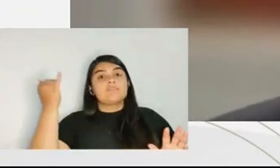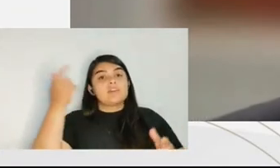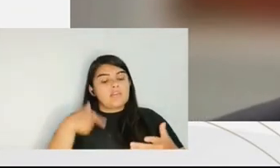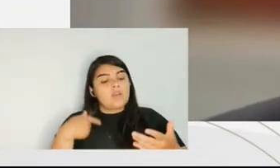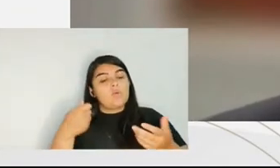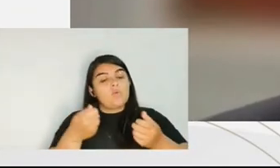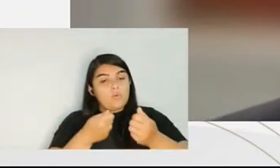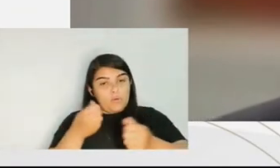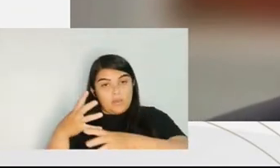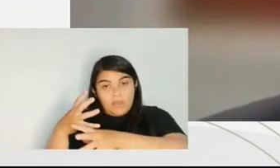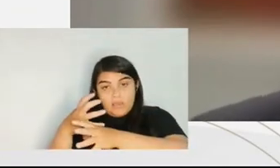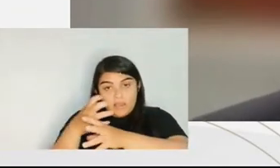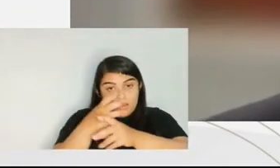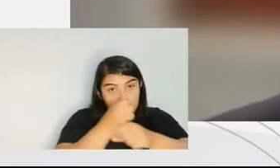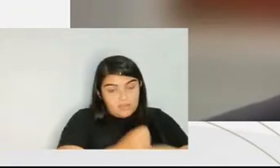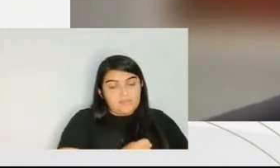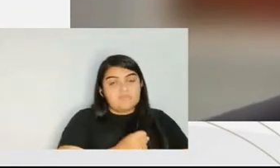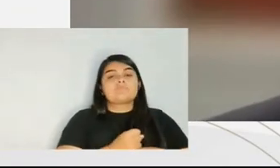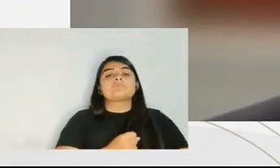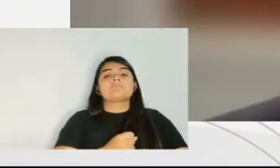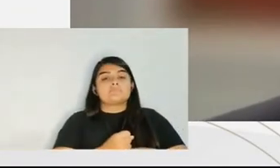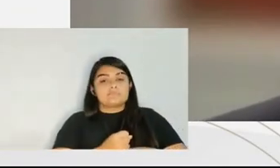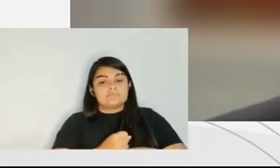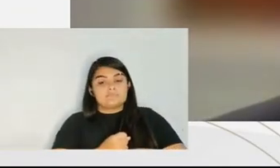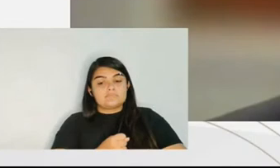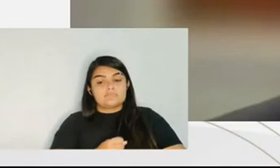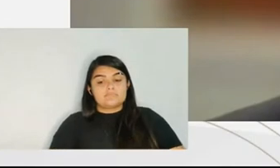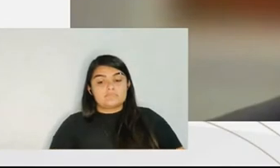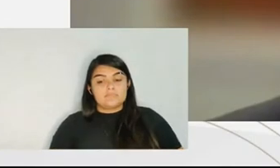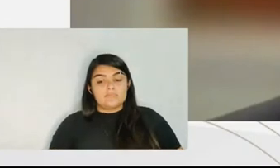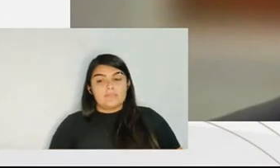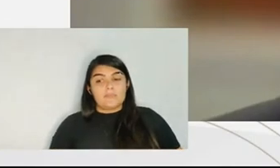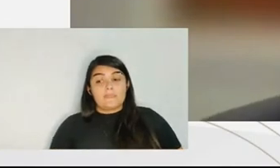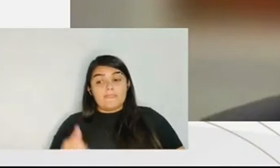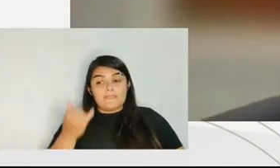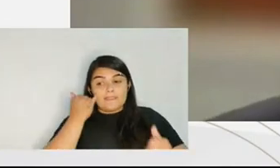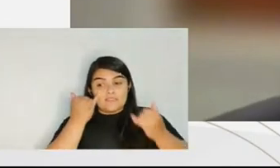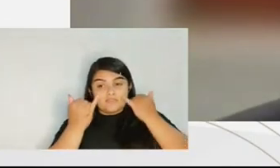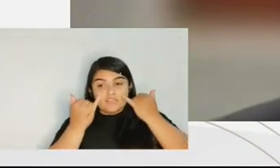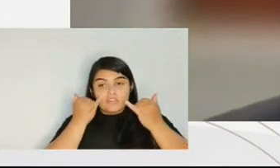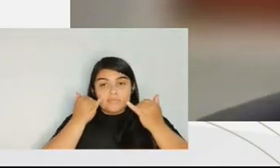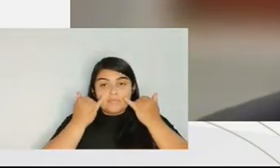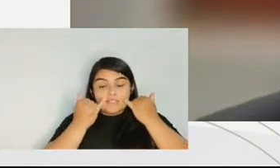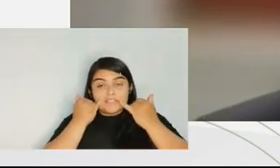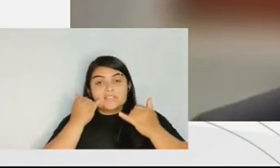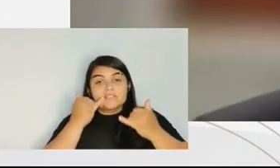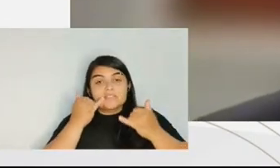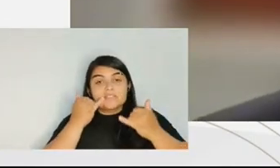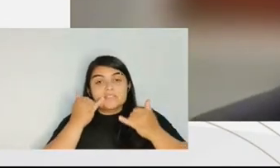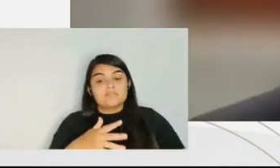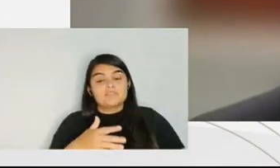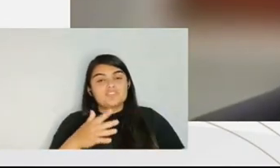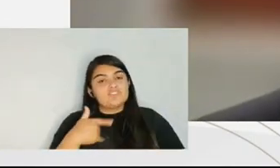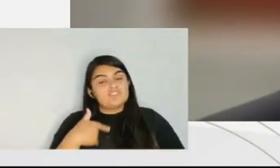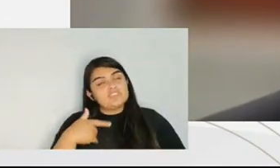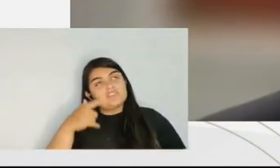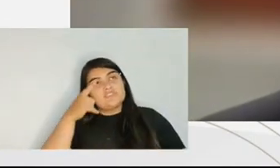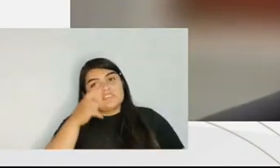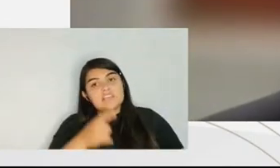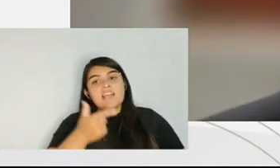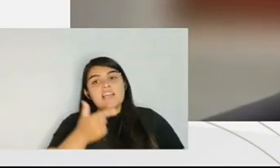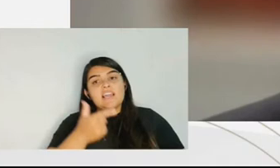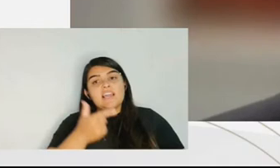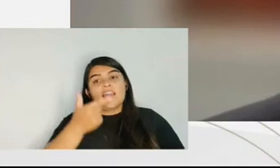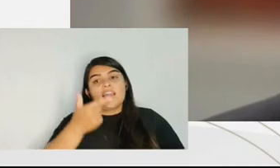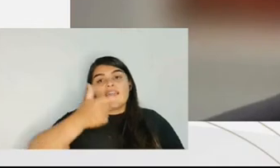the USA, which calculates through some data collected from a database, the probability